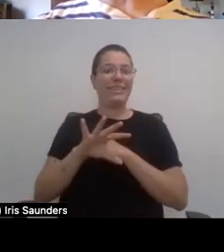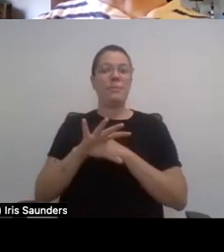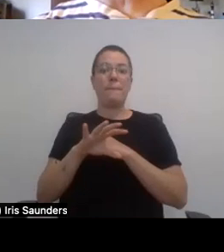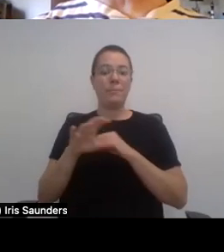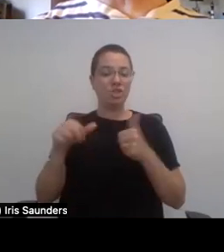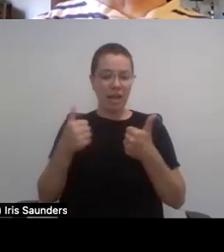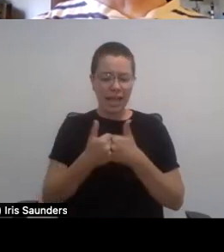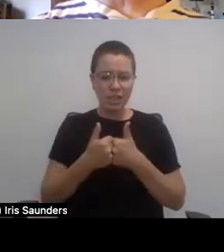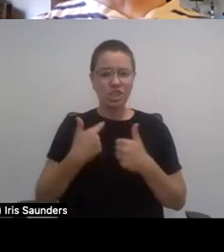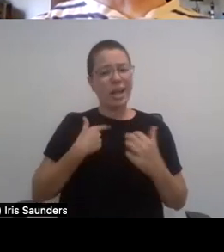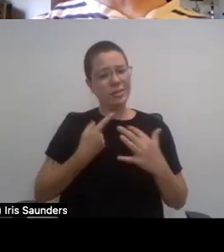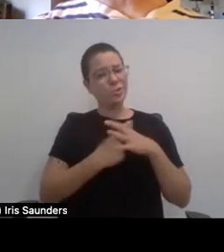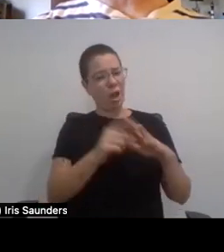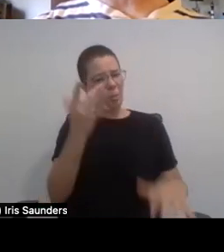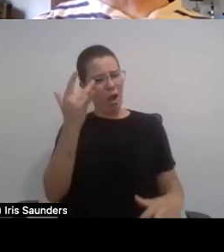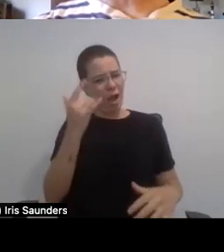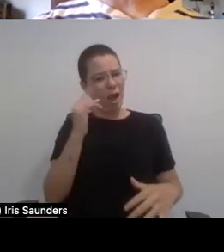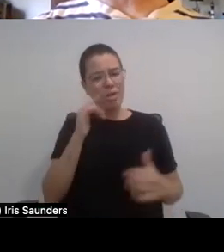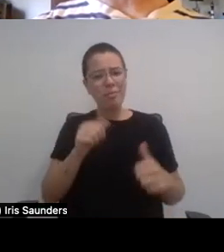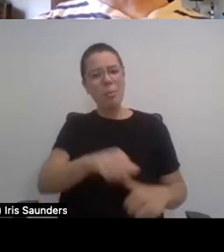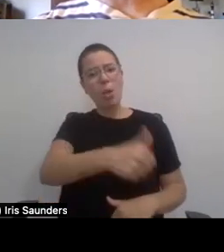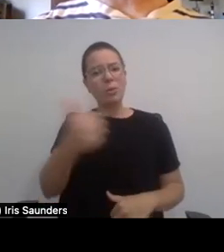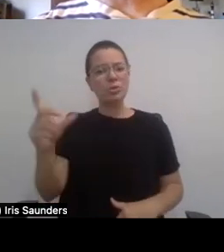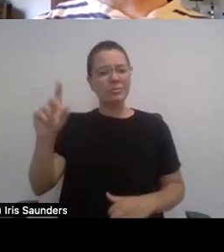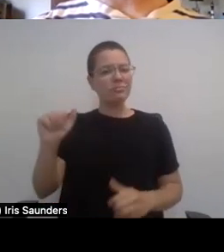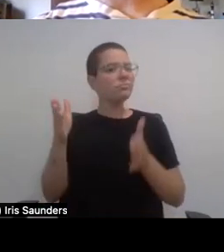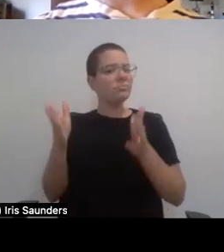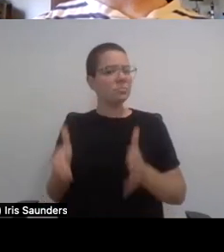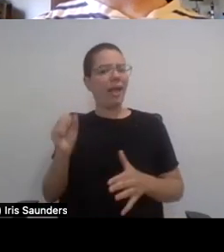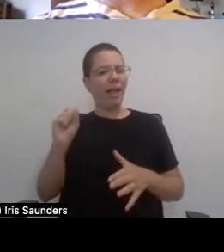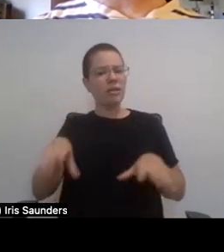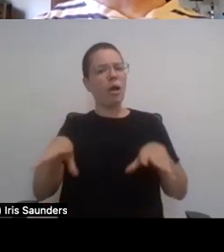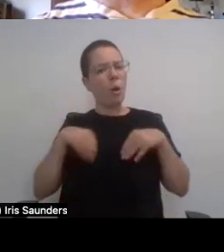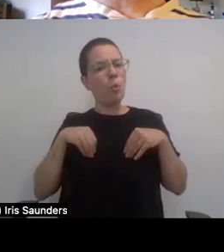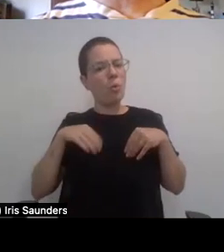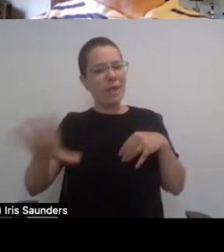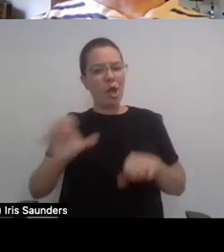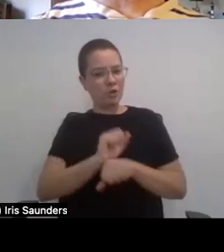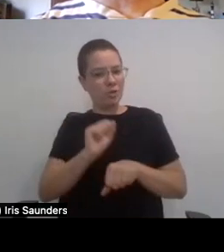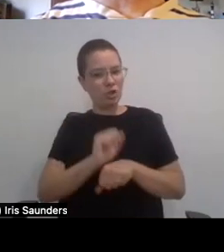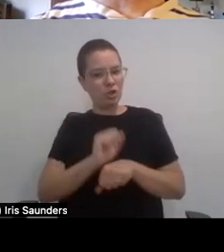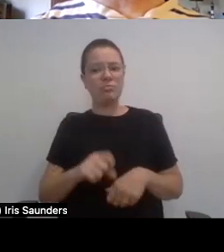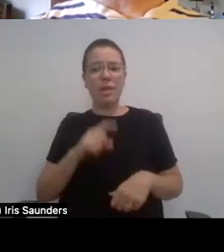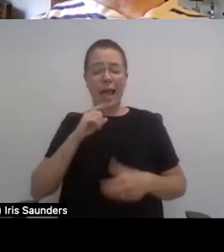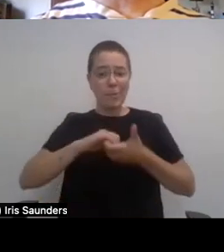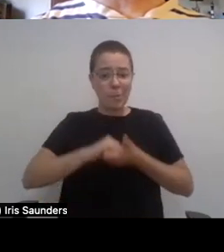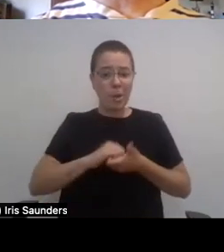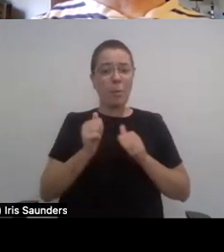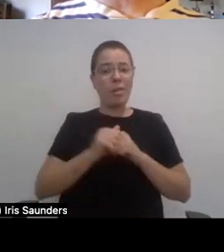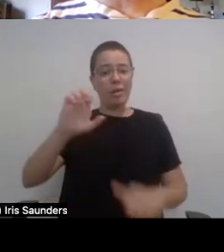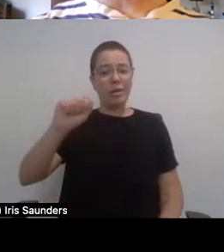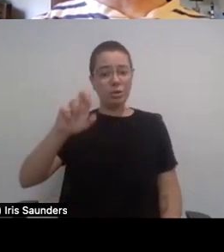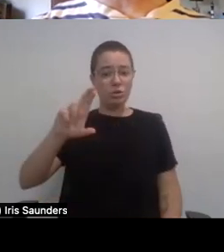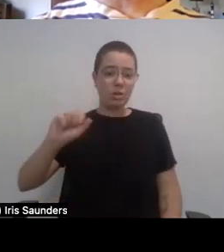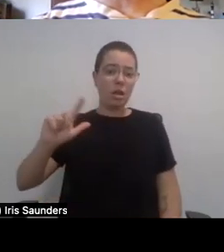to help other people with disabilities take their career in their own hands. It's grown year after year. I partnered with Easter Seals Southern California